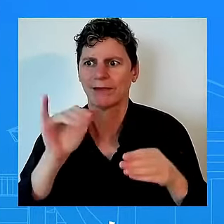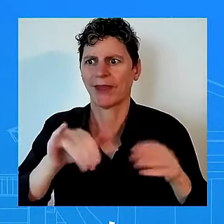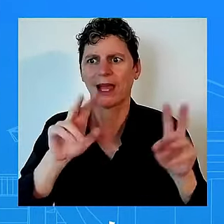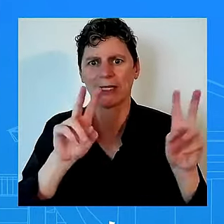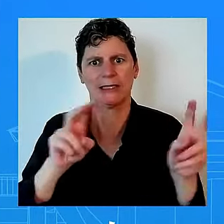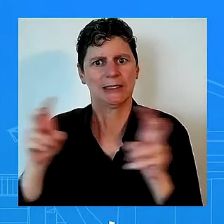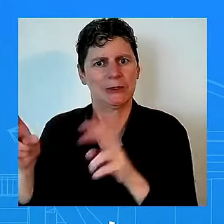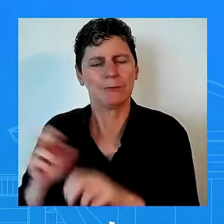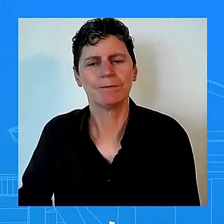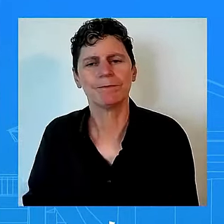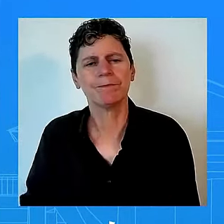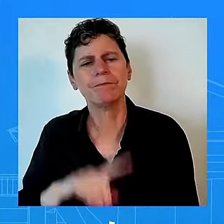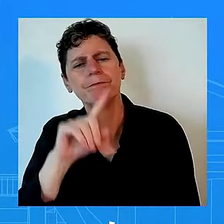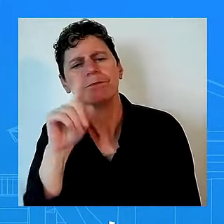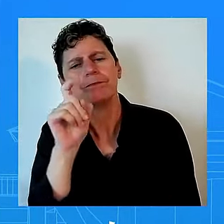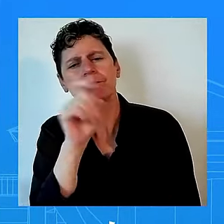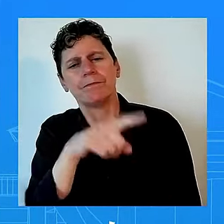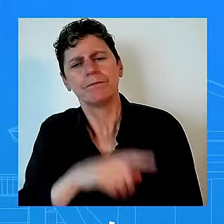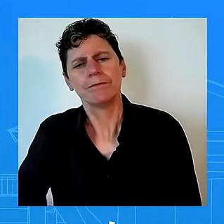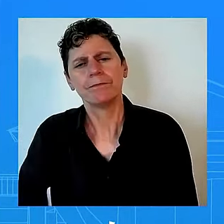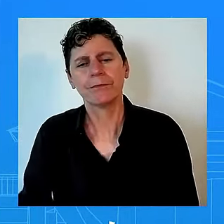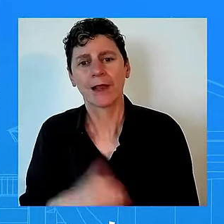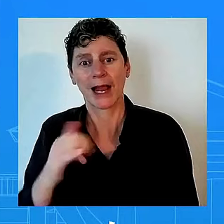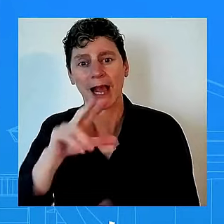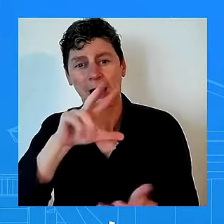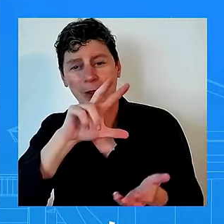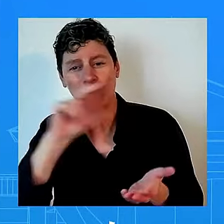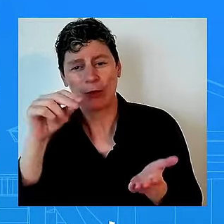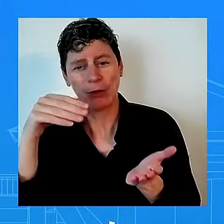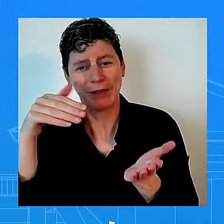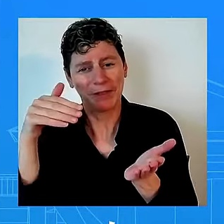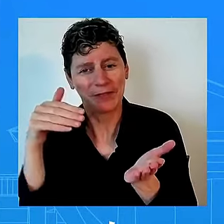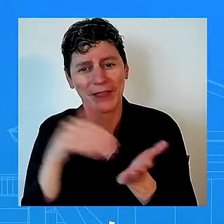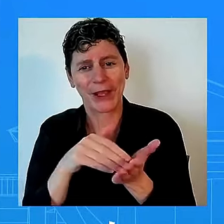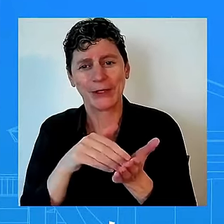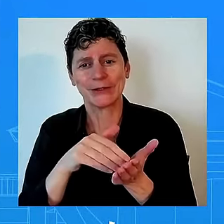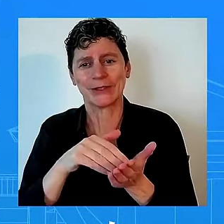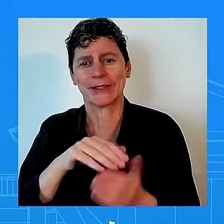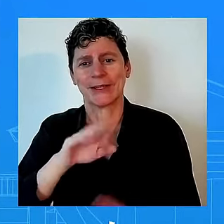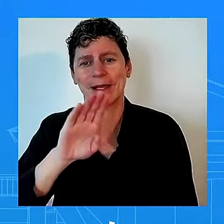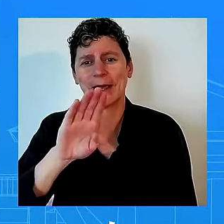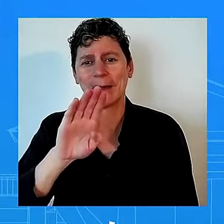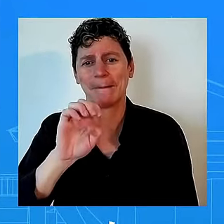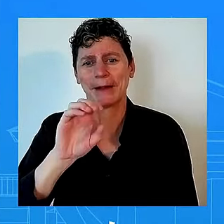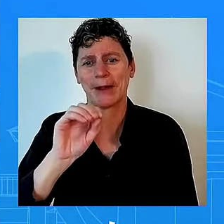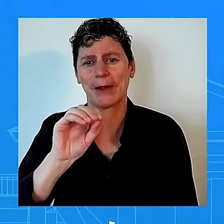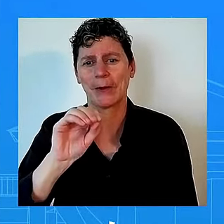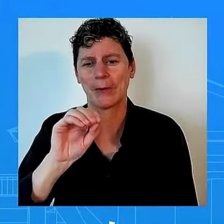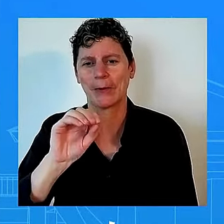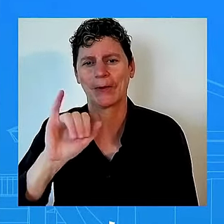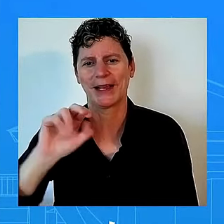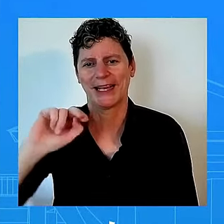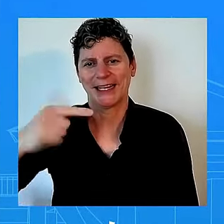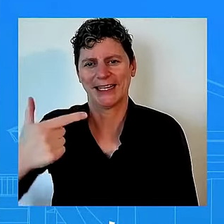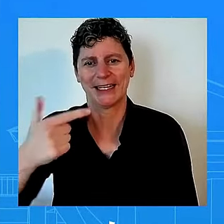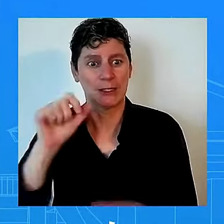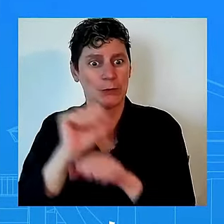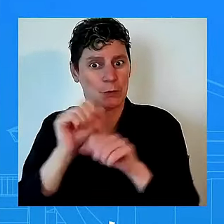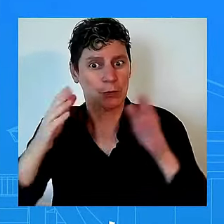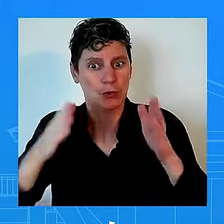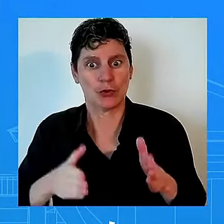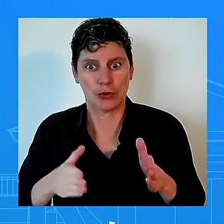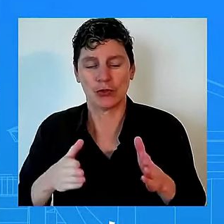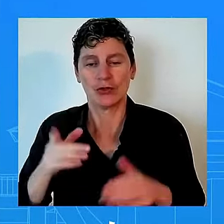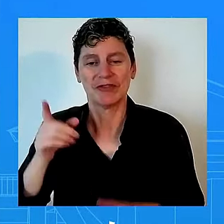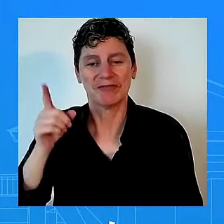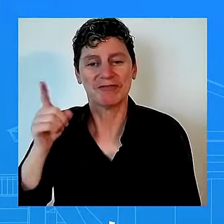in 16 years at boeing and boeing cfo said this is going to impact production deliveries operations and will jeopardize their recovery so how is